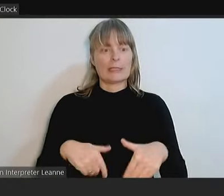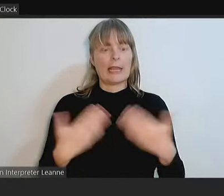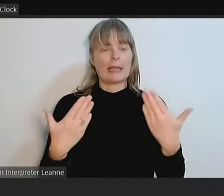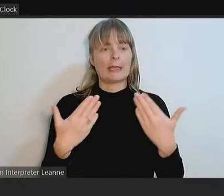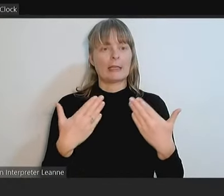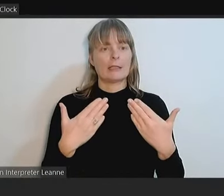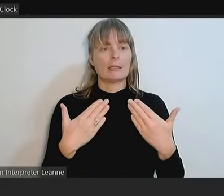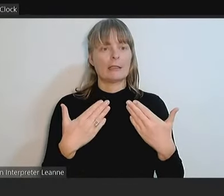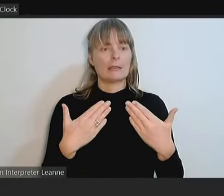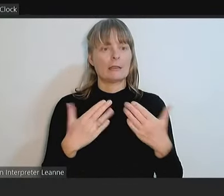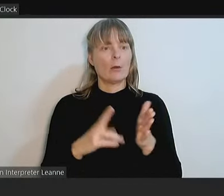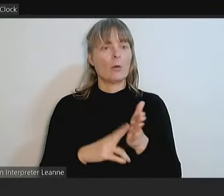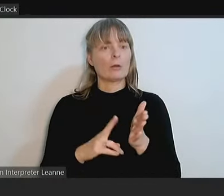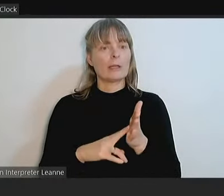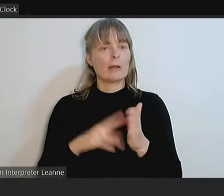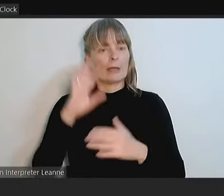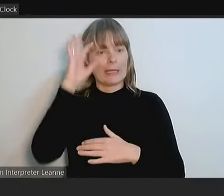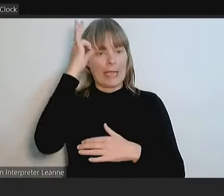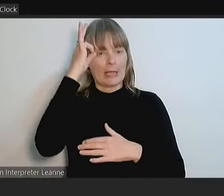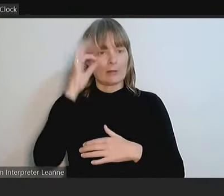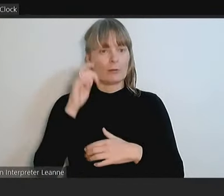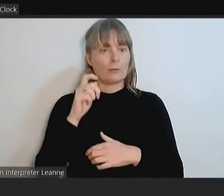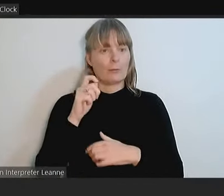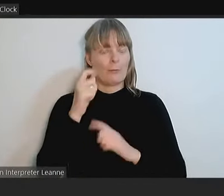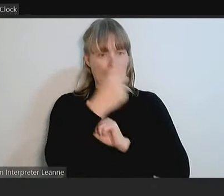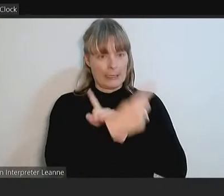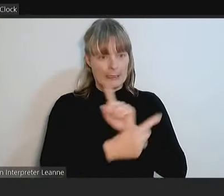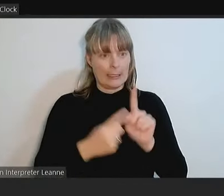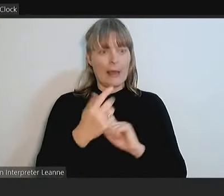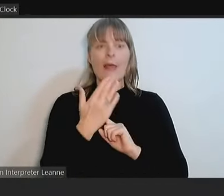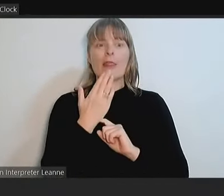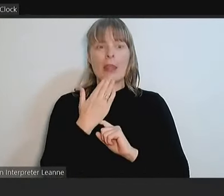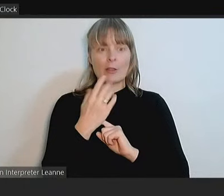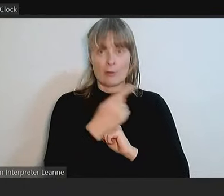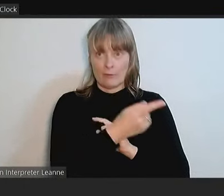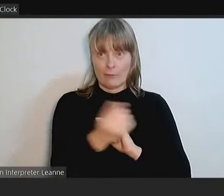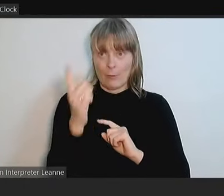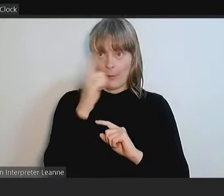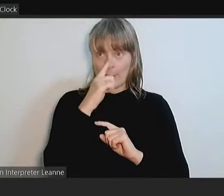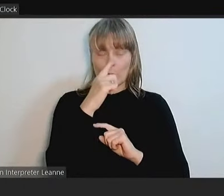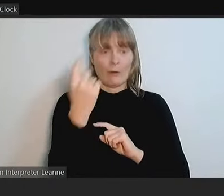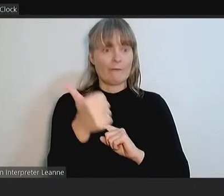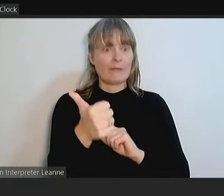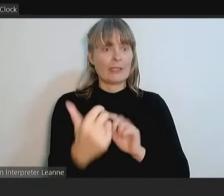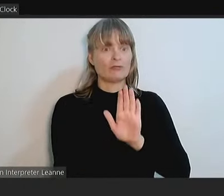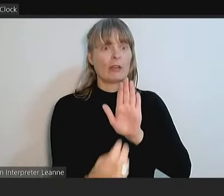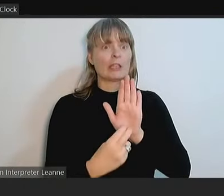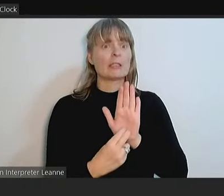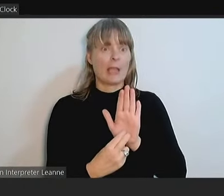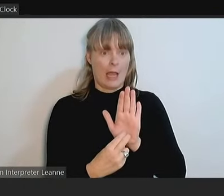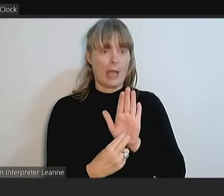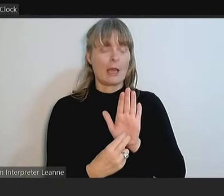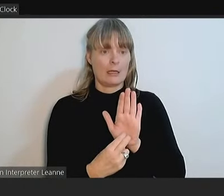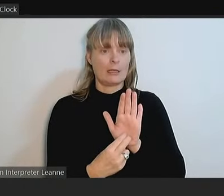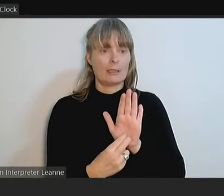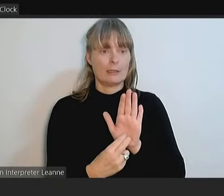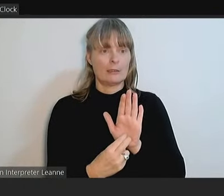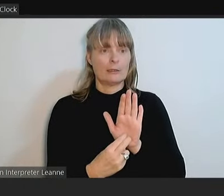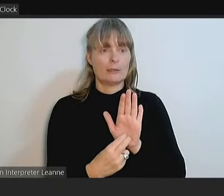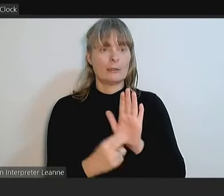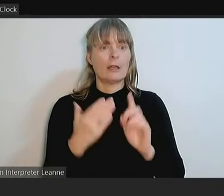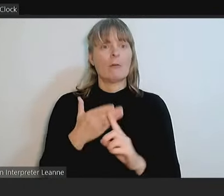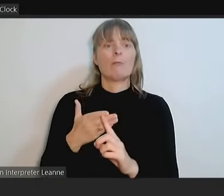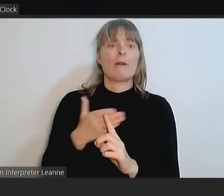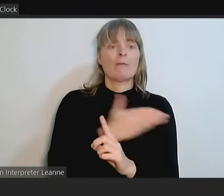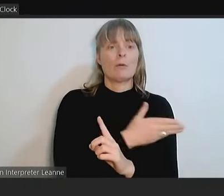in the agenda. Thank you to those who have registered, their intention to do so. Prior to the relevant agenda